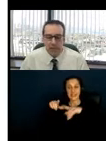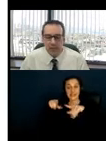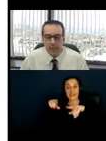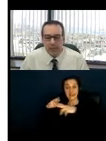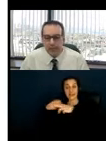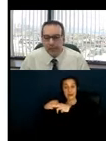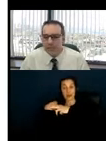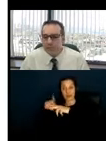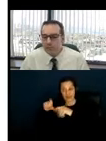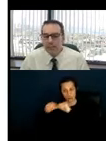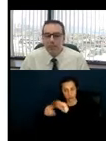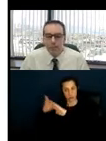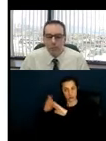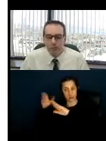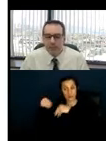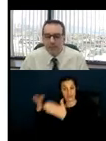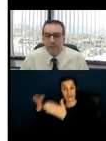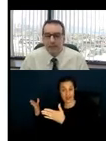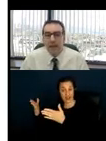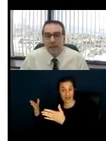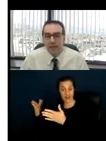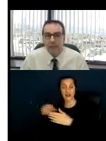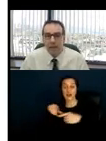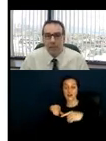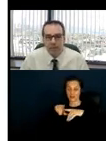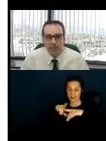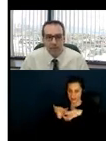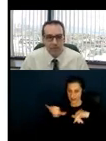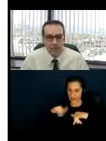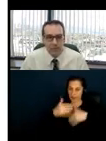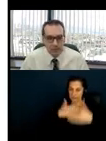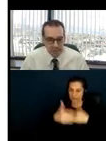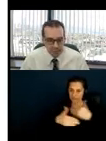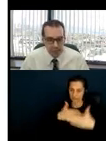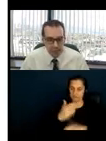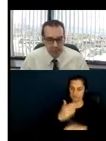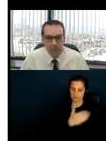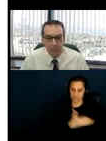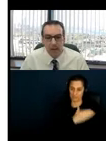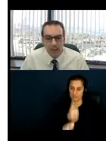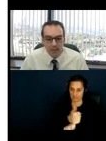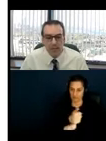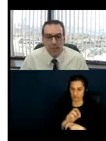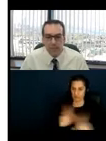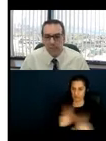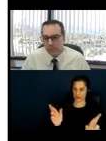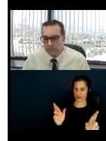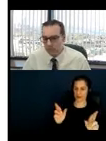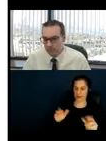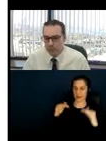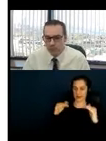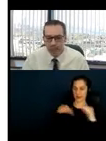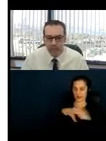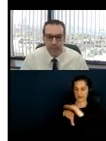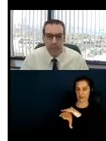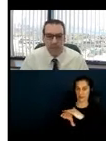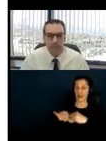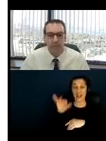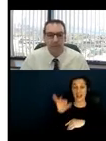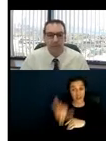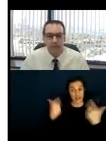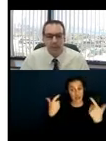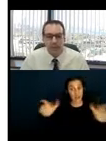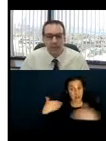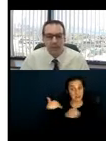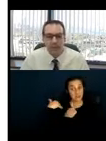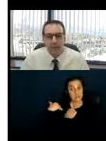provided. And these are really two pretty different high-level obligations to just think about. And I'm mentioning this for a reason. We'll circle back to it in a minute.